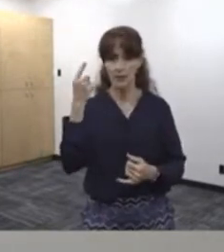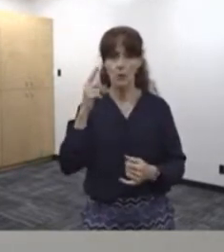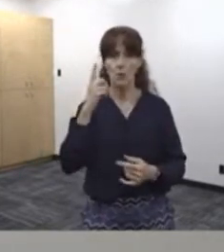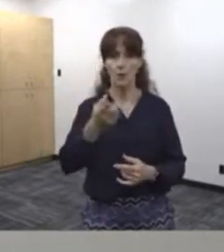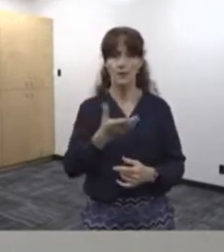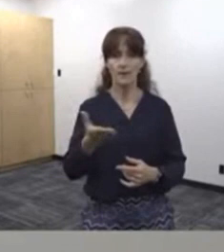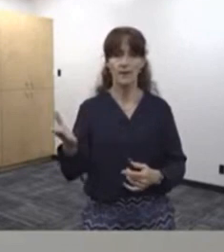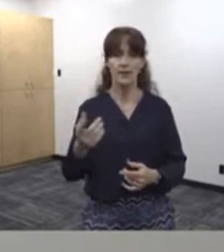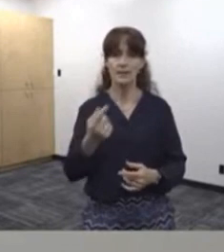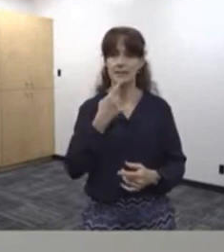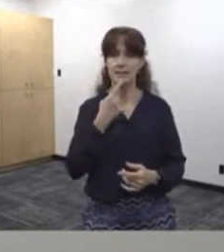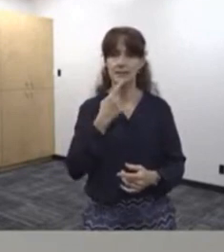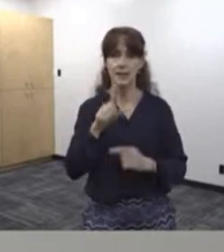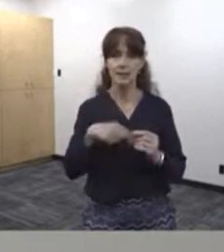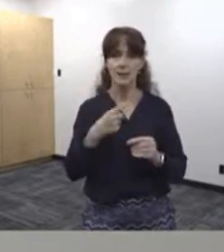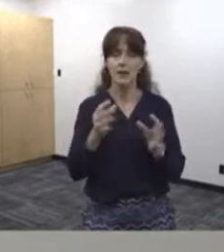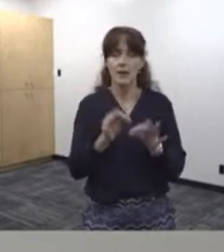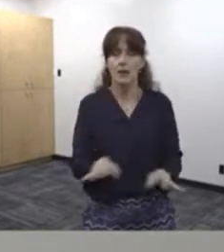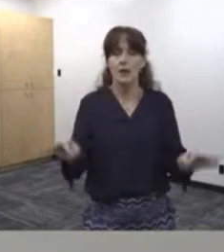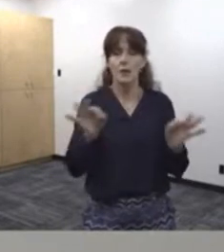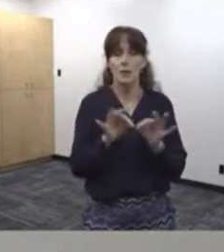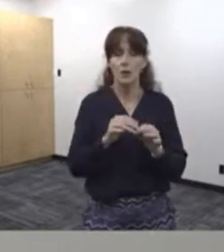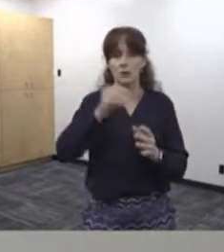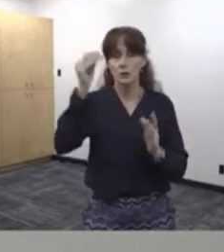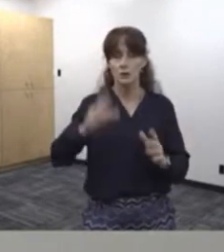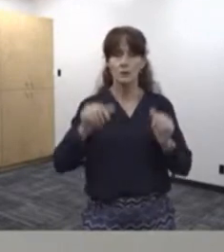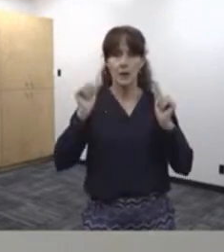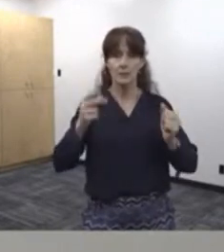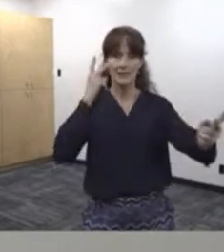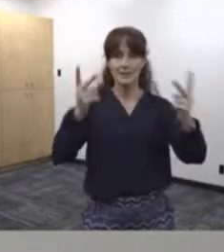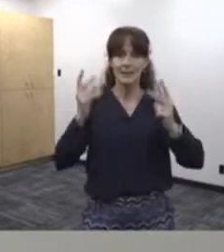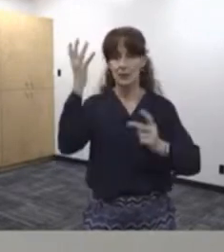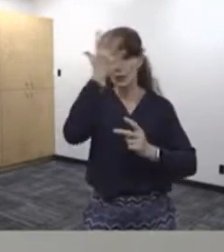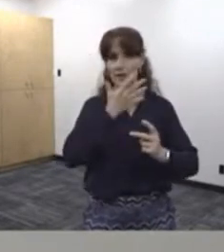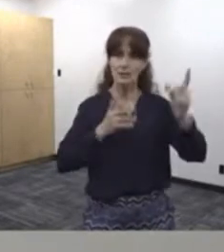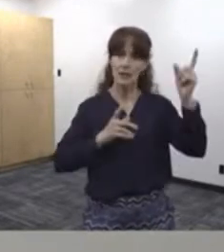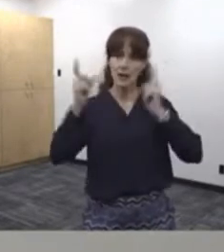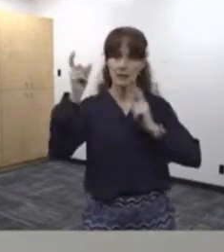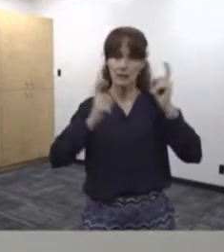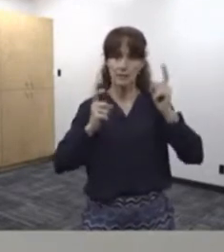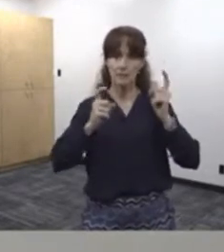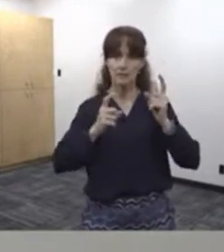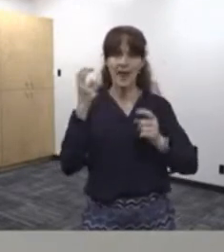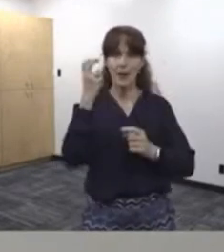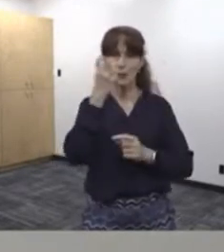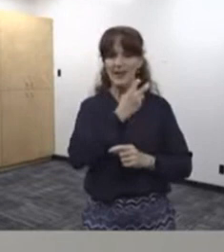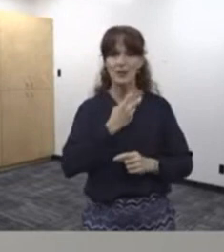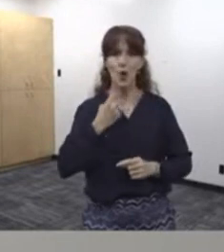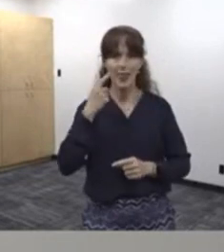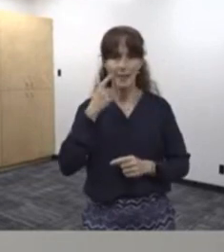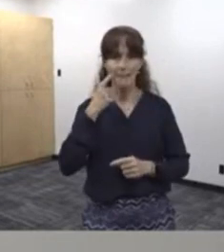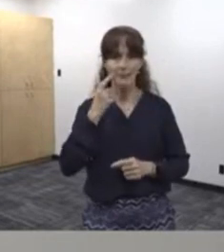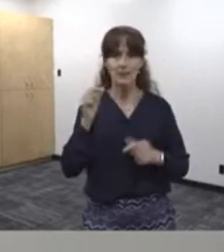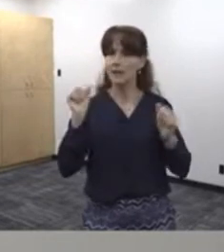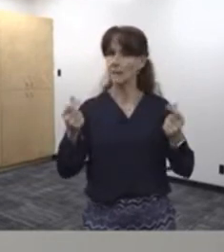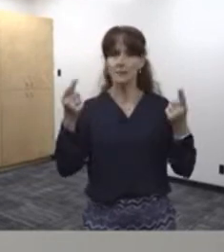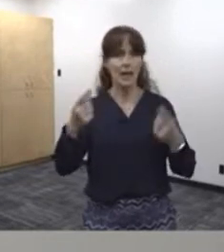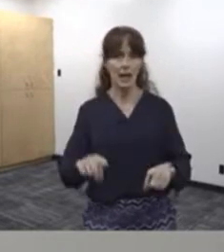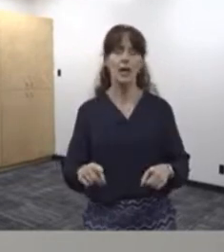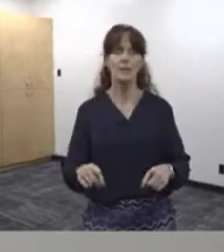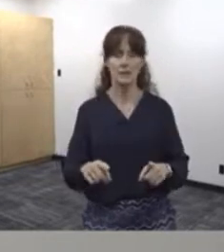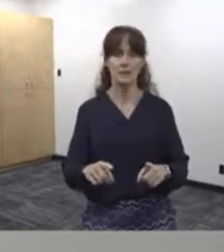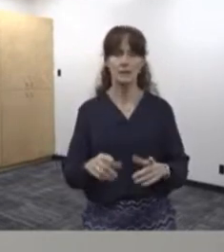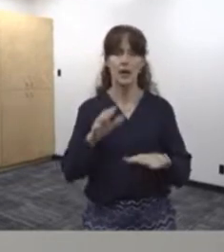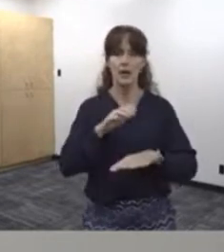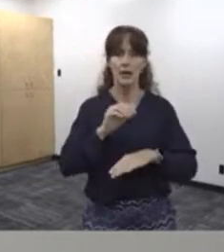One of the things that they stated about was the importance of these students being able to see your facial expressions and read your lips. This is not able to happen. So